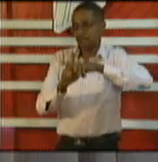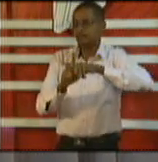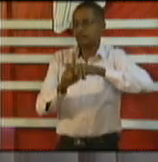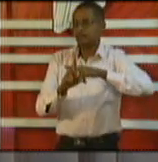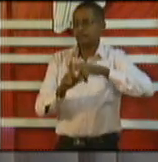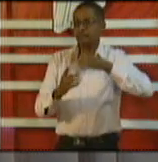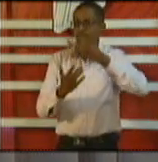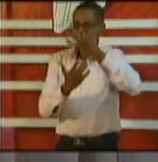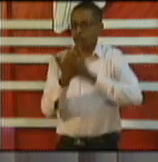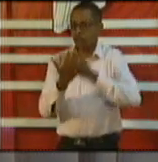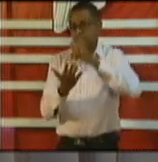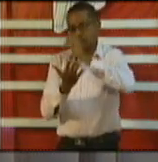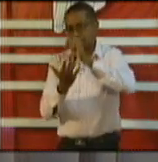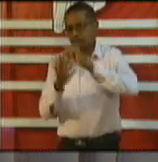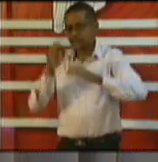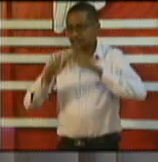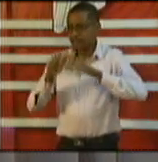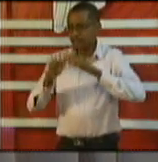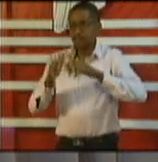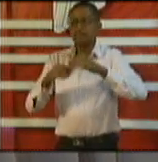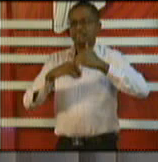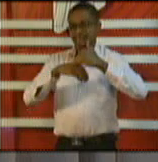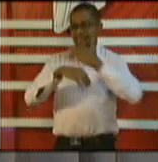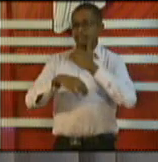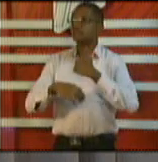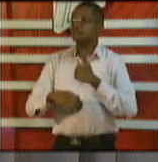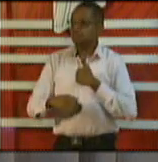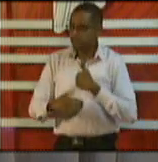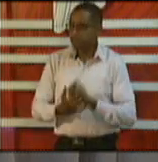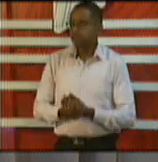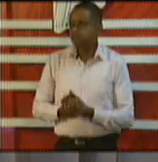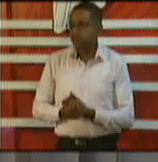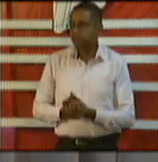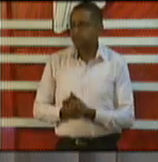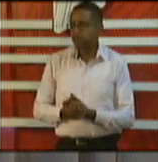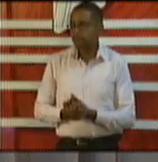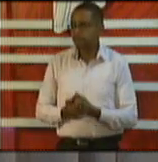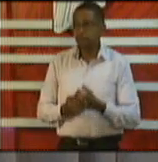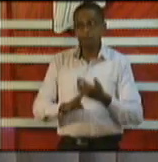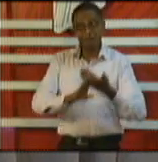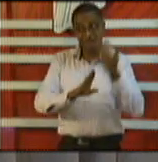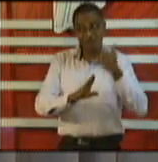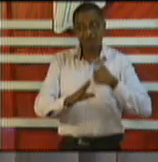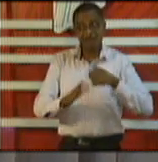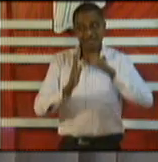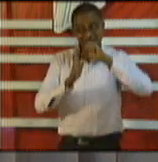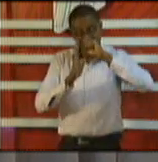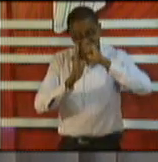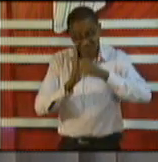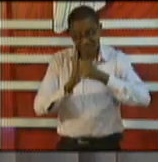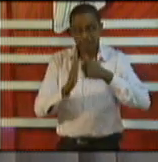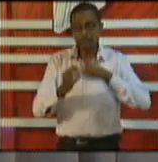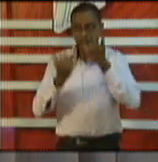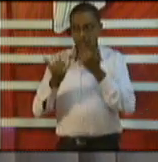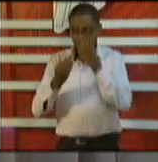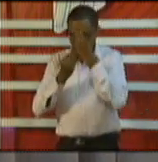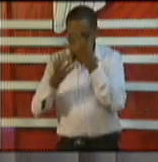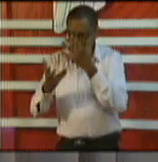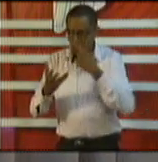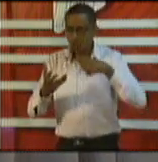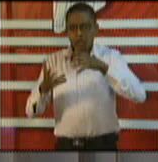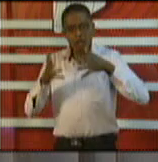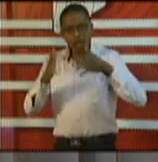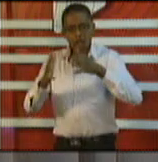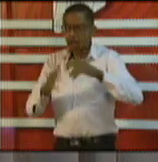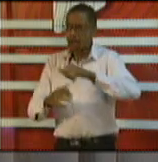exemption for the people to come in and i want to re-emphasize the point i made a little earlier we are not going to allow other caricom islands to